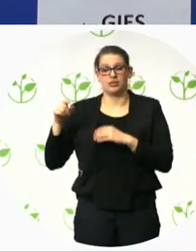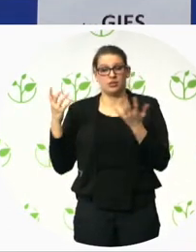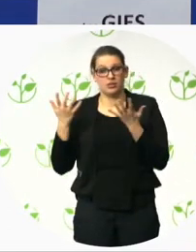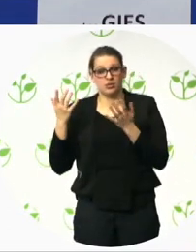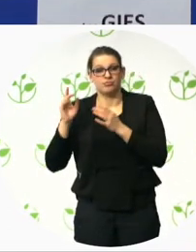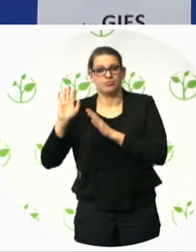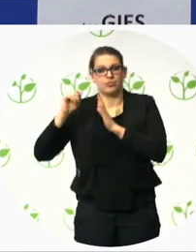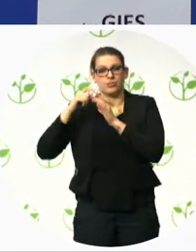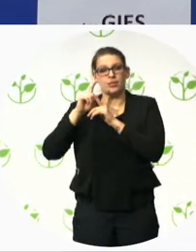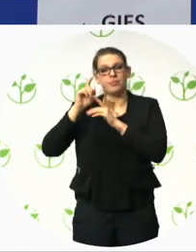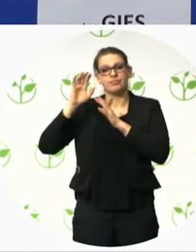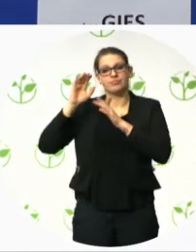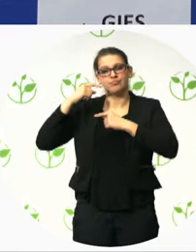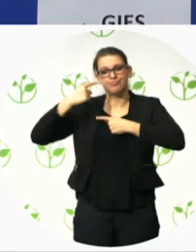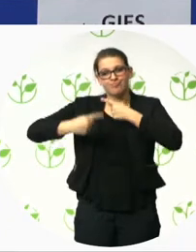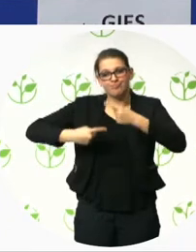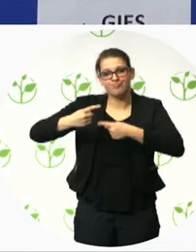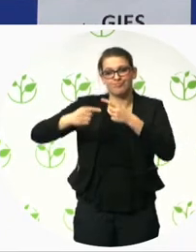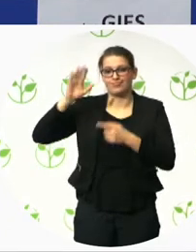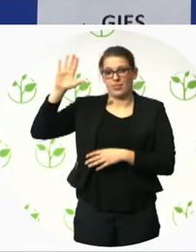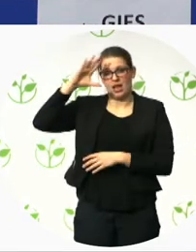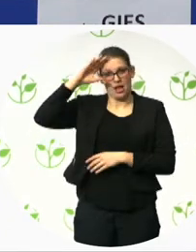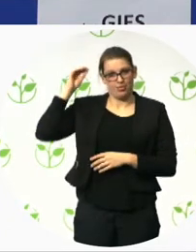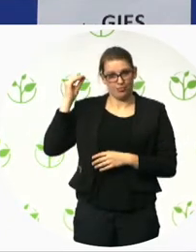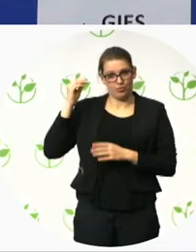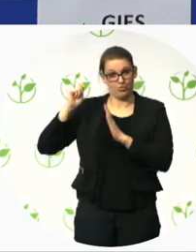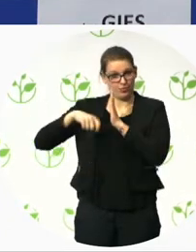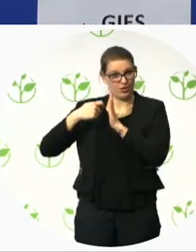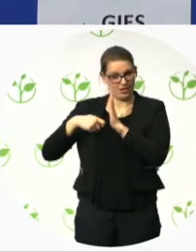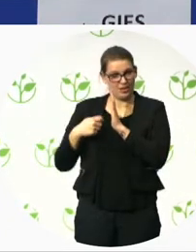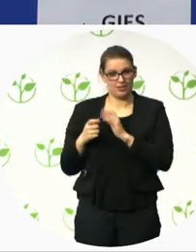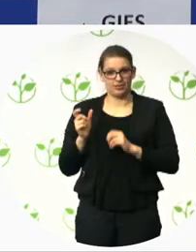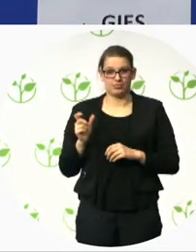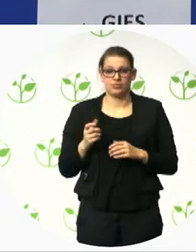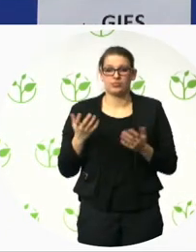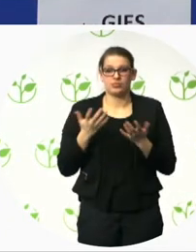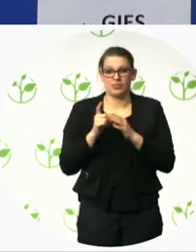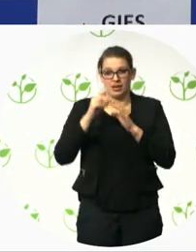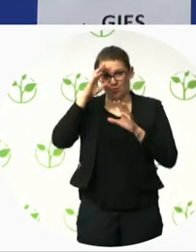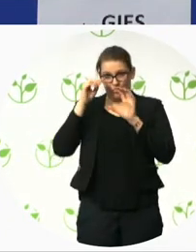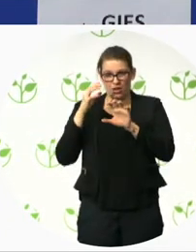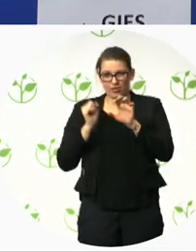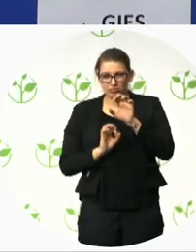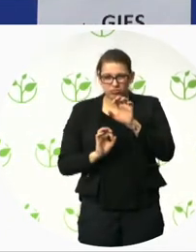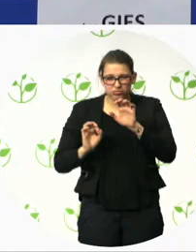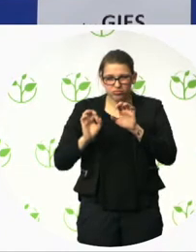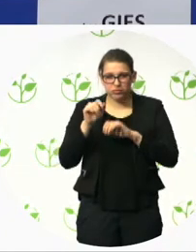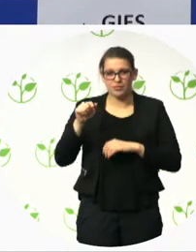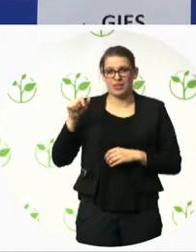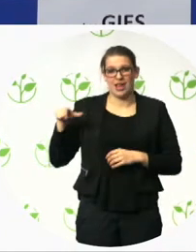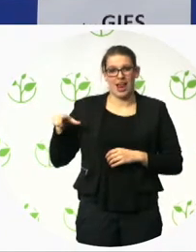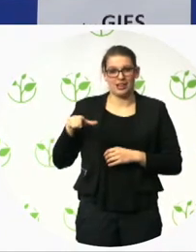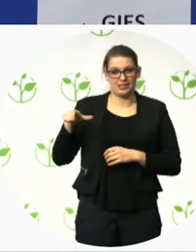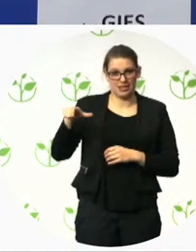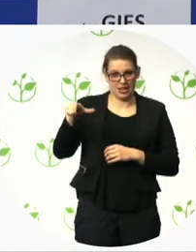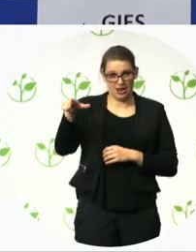is, um, in Altona, which is close to the river. Um, the goal of that project is to develop new support and